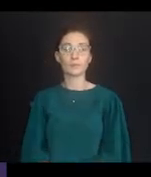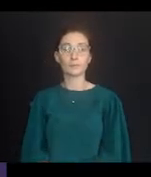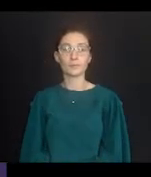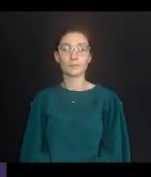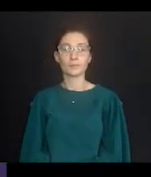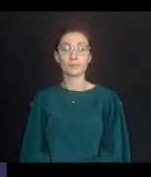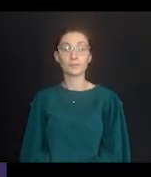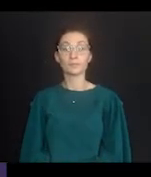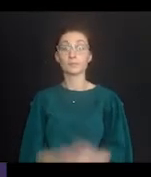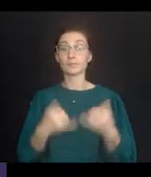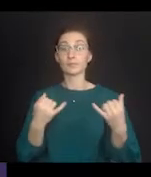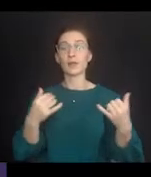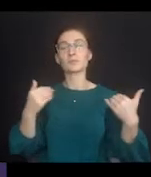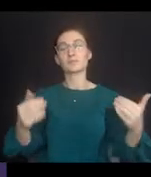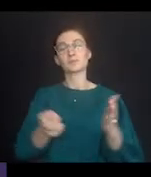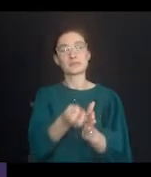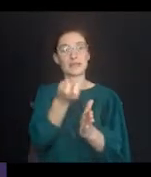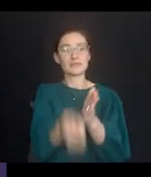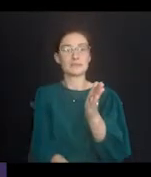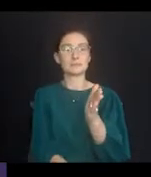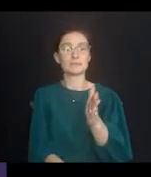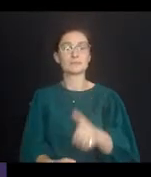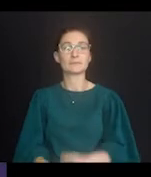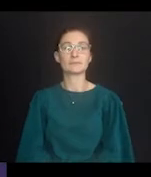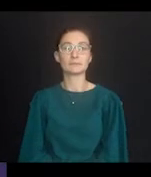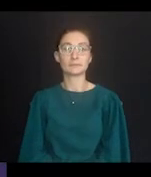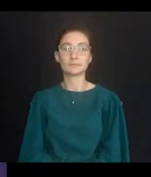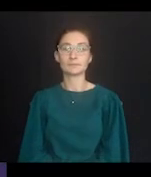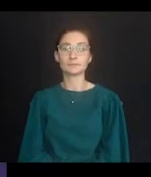Impairment. And now let's dive deeper.